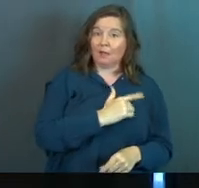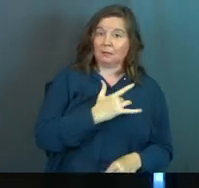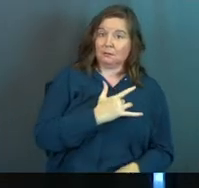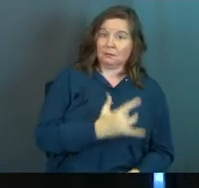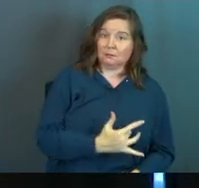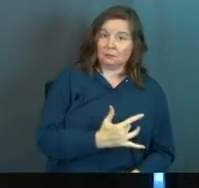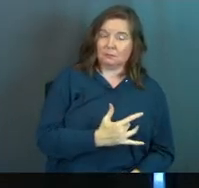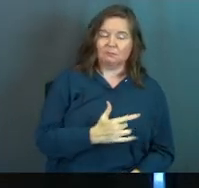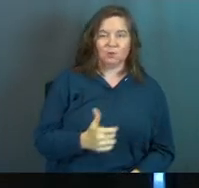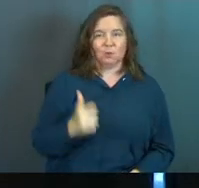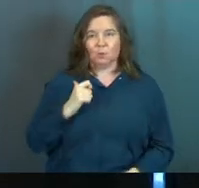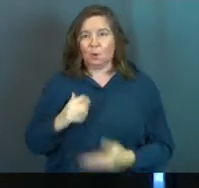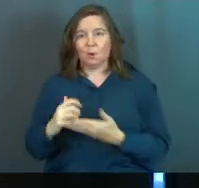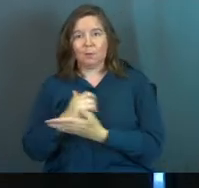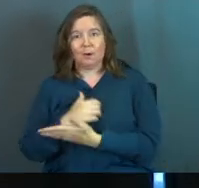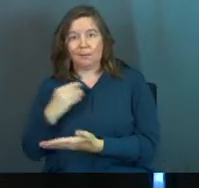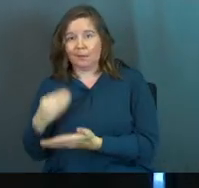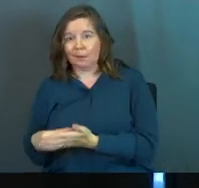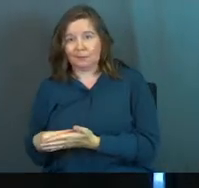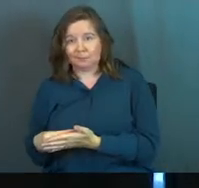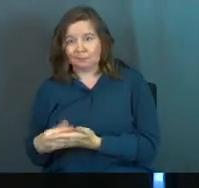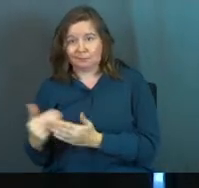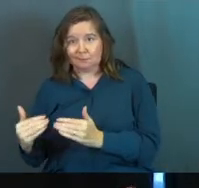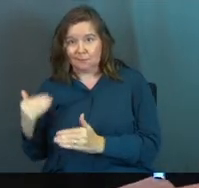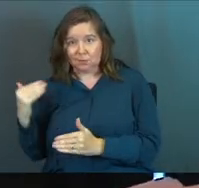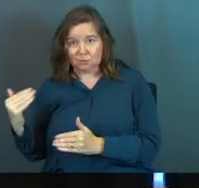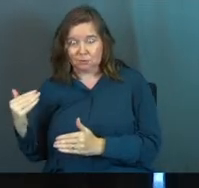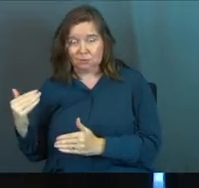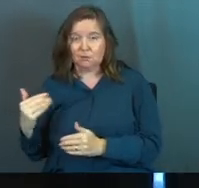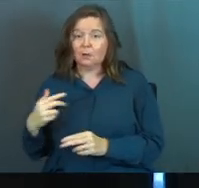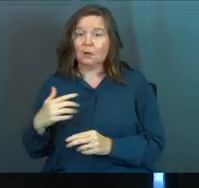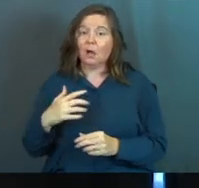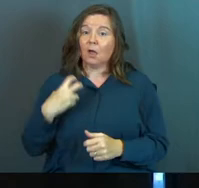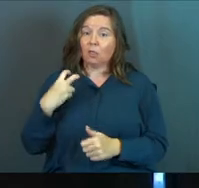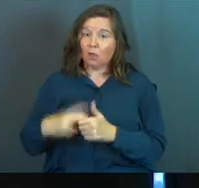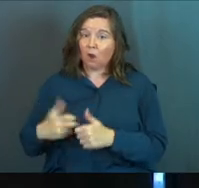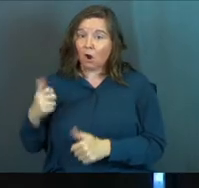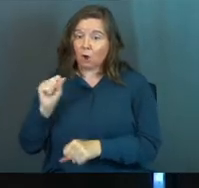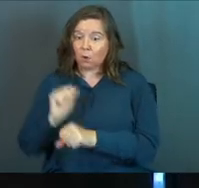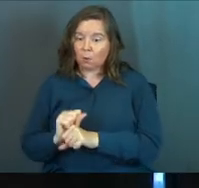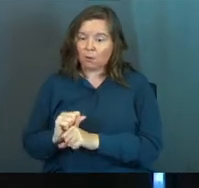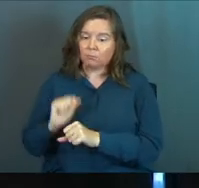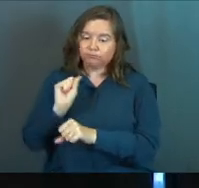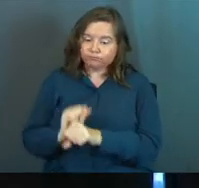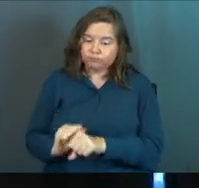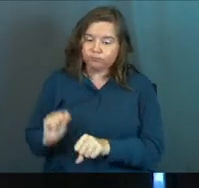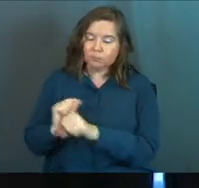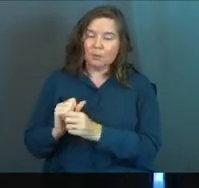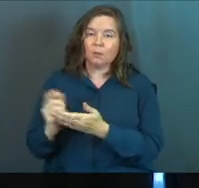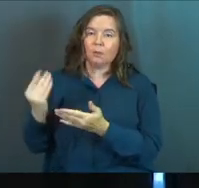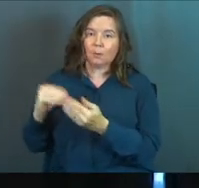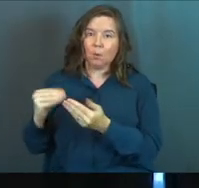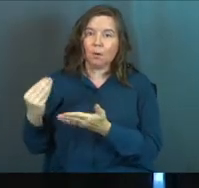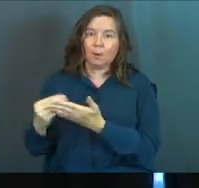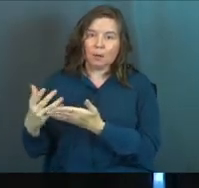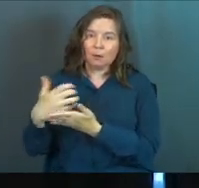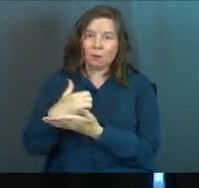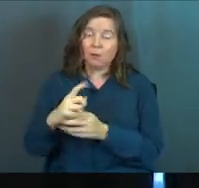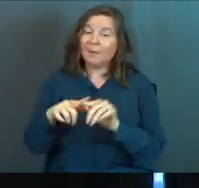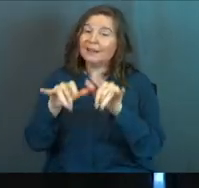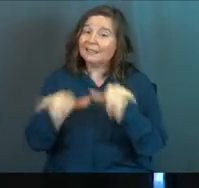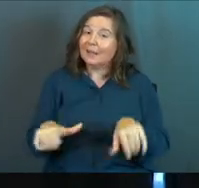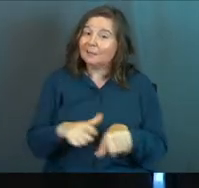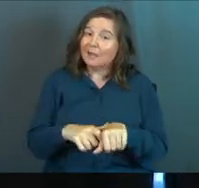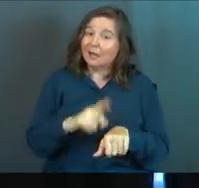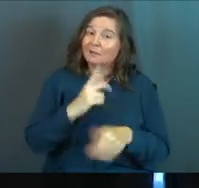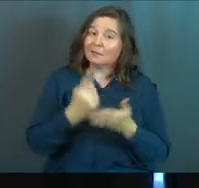are, you won't make as much money. And the harder you work, the more wealthy you'll get. Now, isn't it also true that